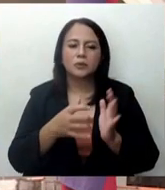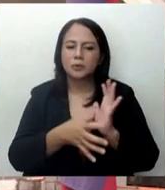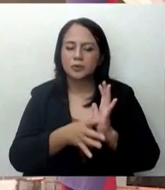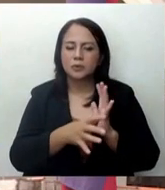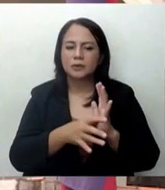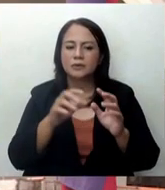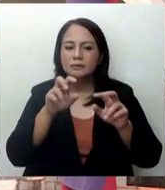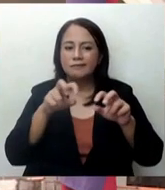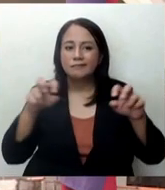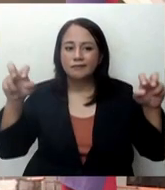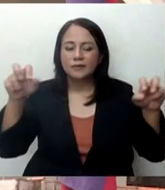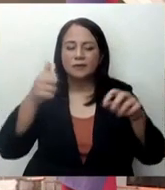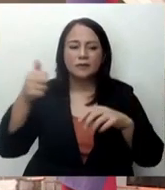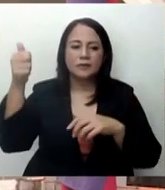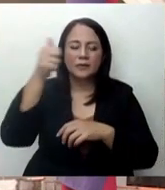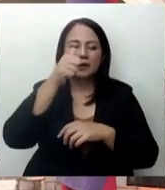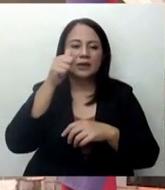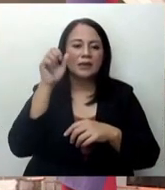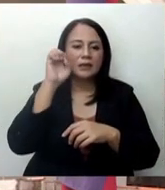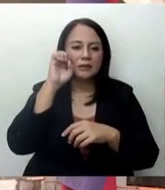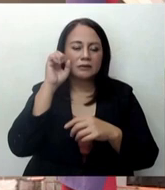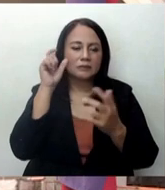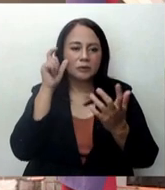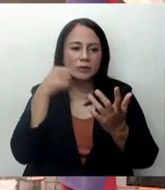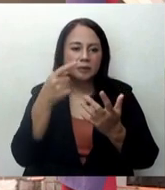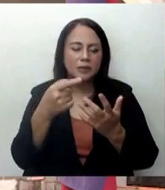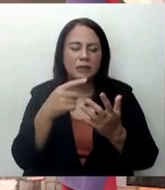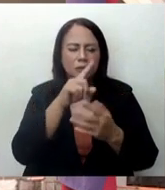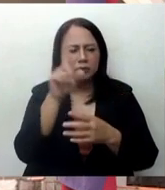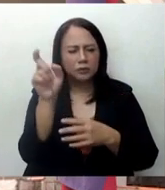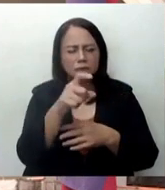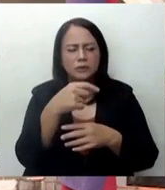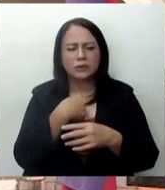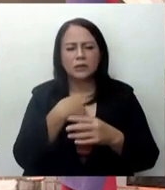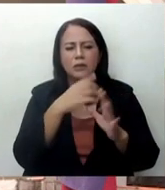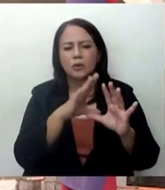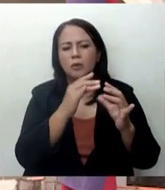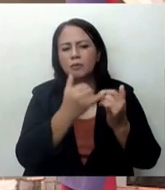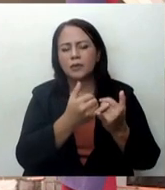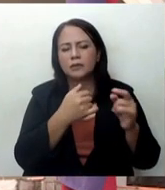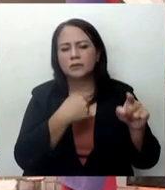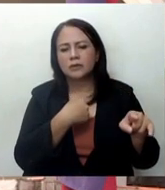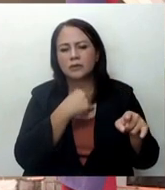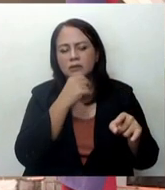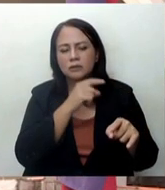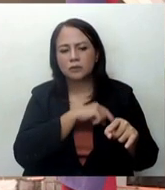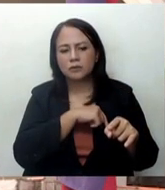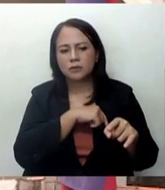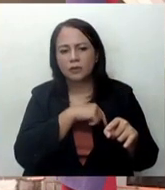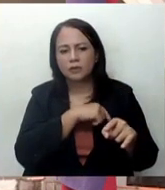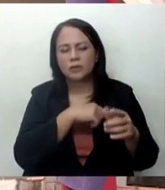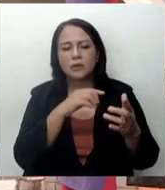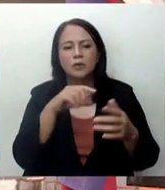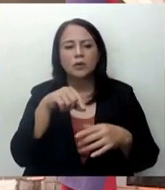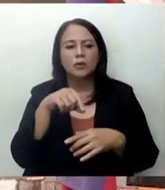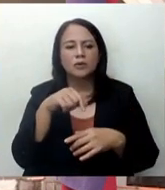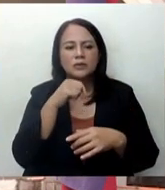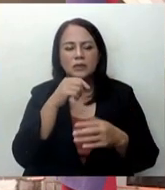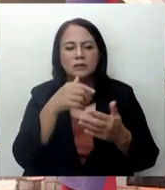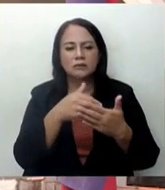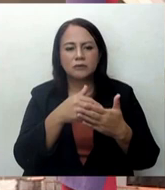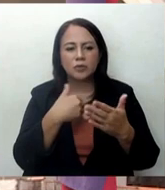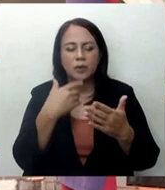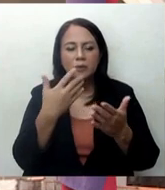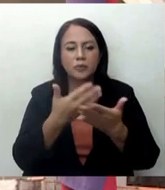particularly Commissioner Ernest Tomasada Jr., questioned the petitioners if their prayer to disqualify Smartmatic is not premature since the procurement